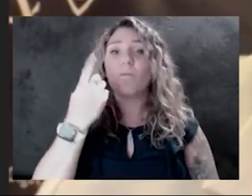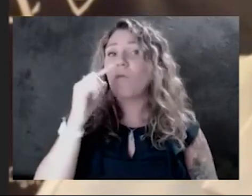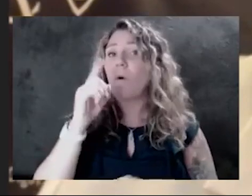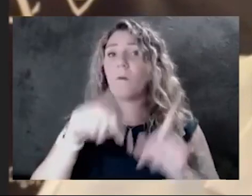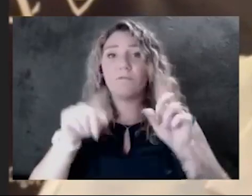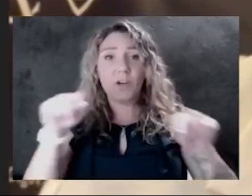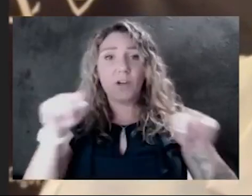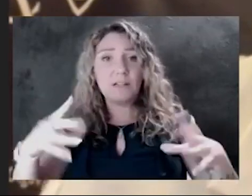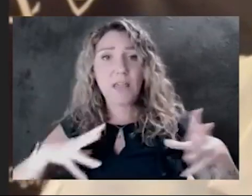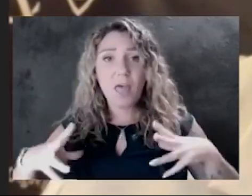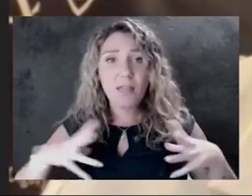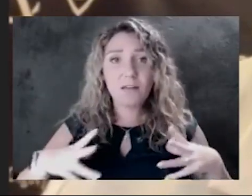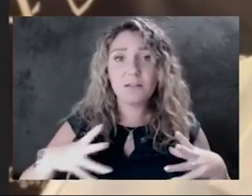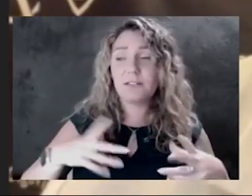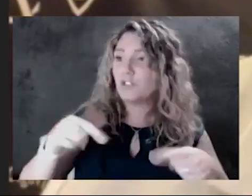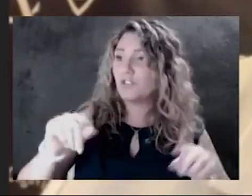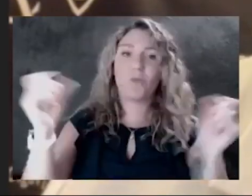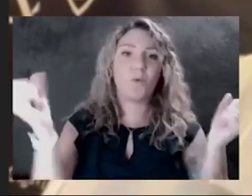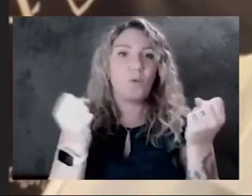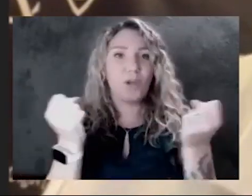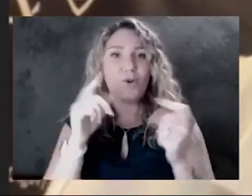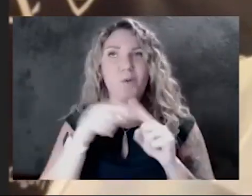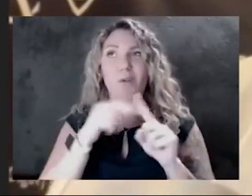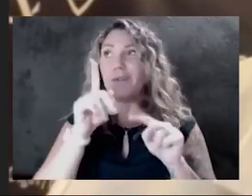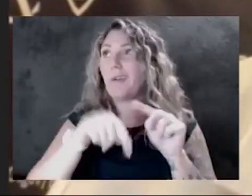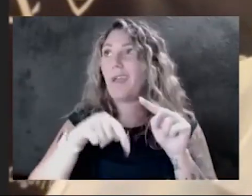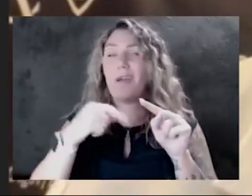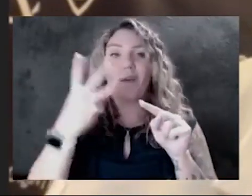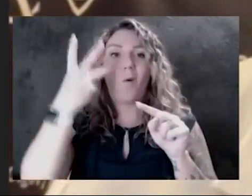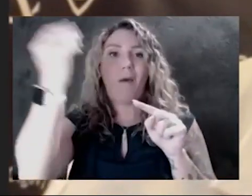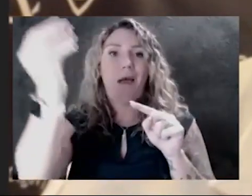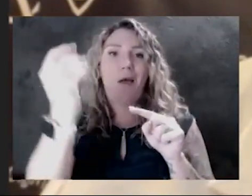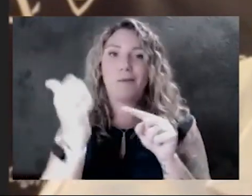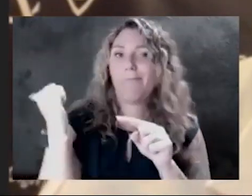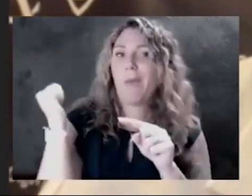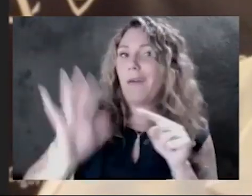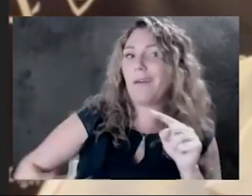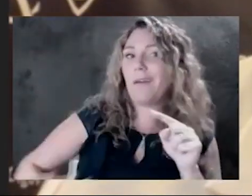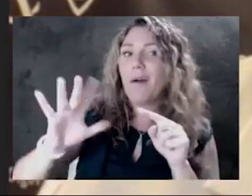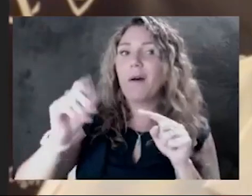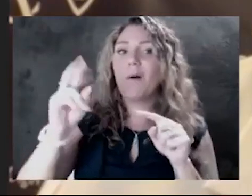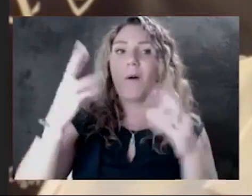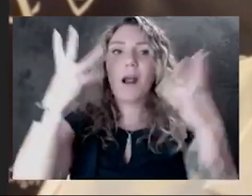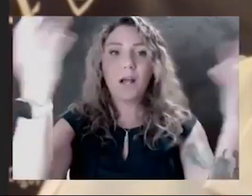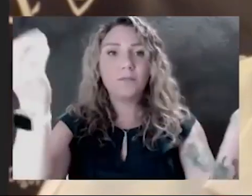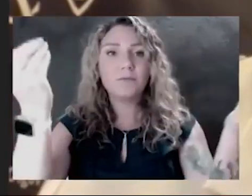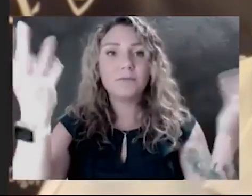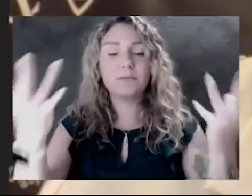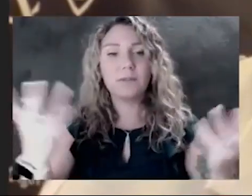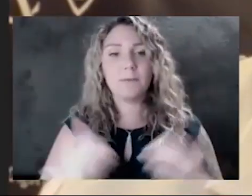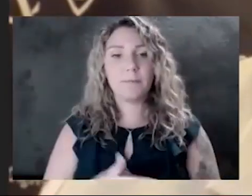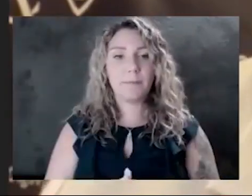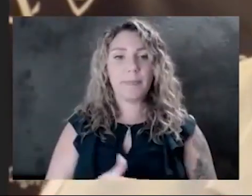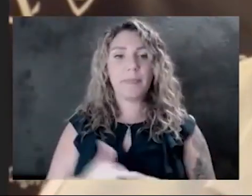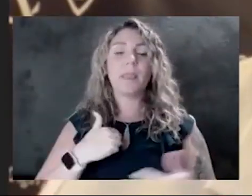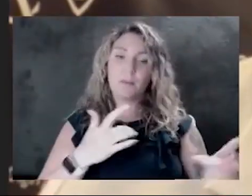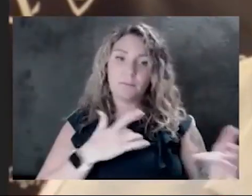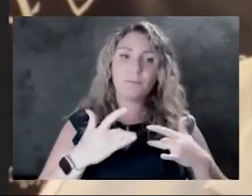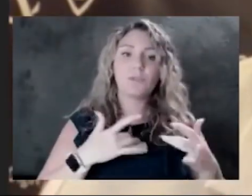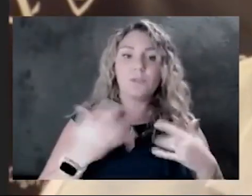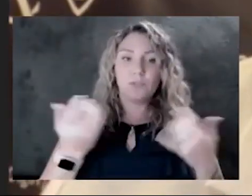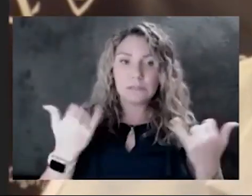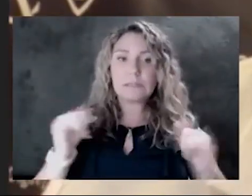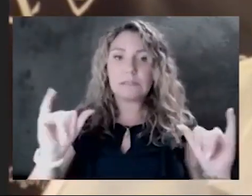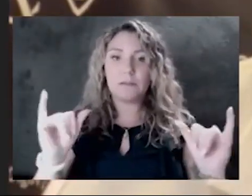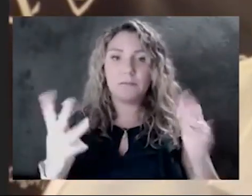in the winter when you can't go out on the back deck. So I'm concerned still that we may